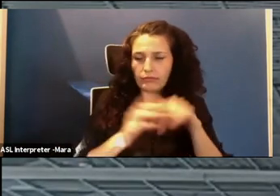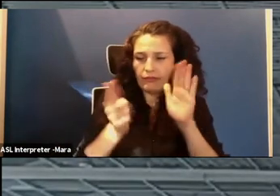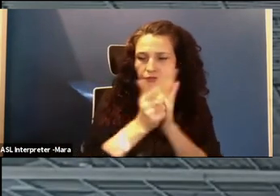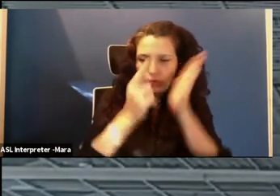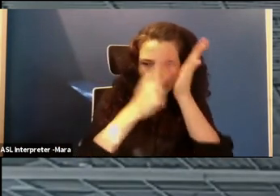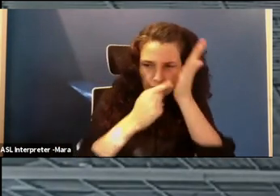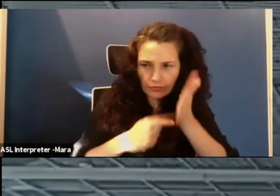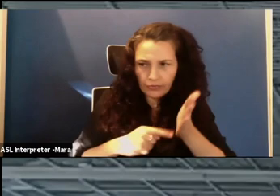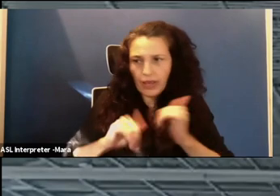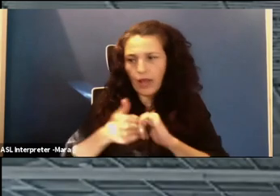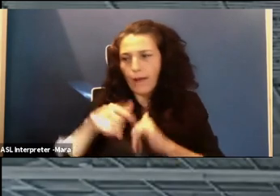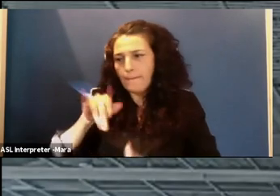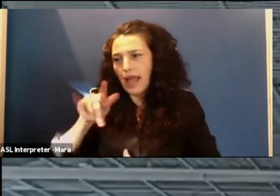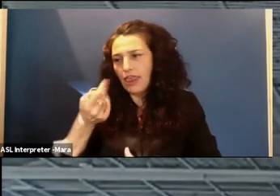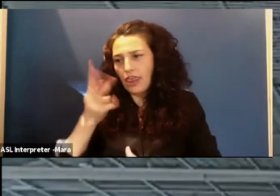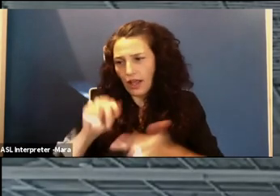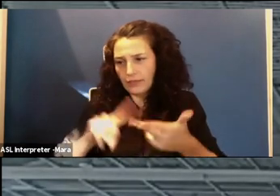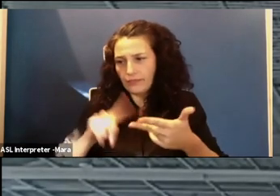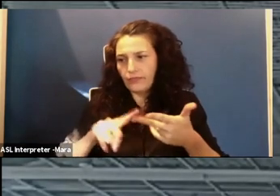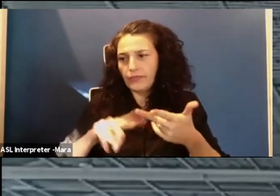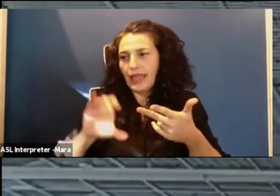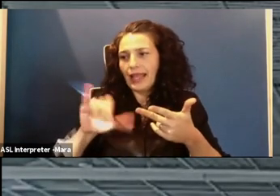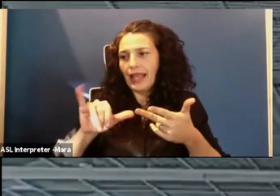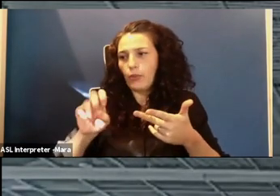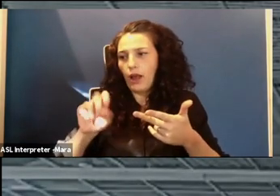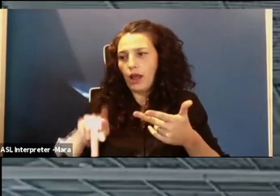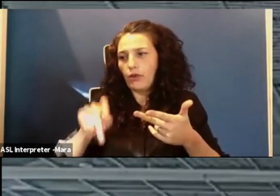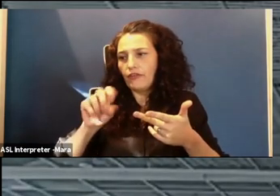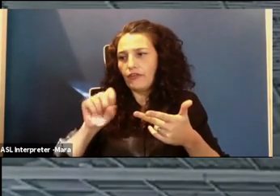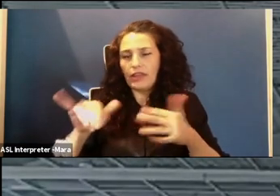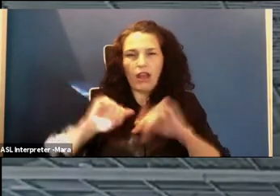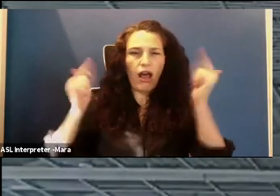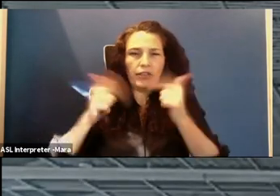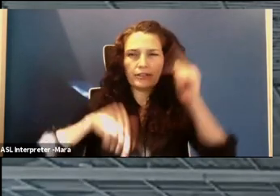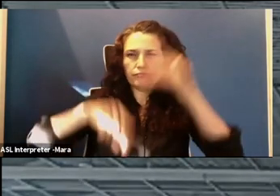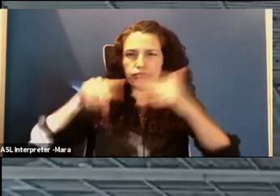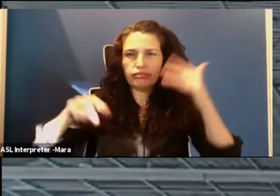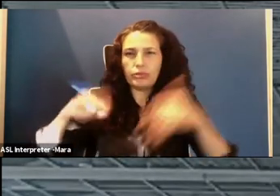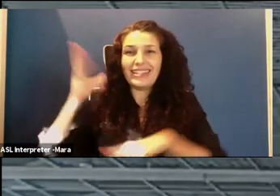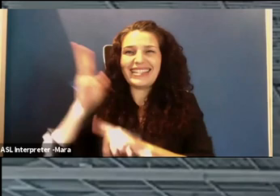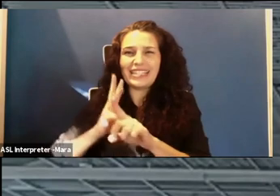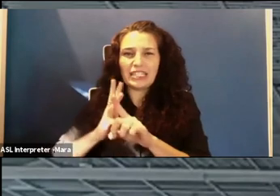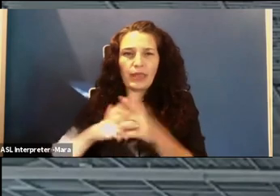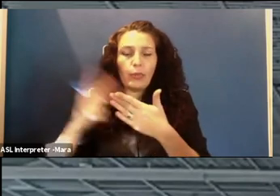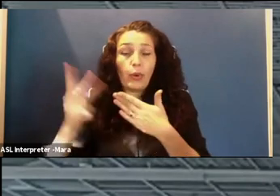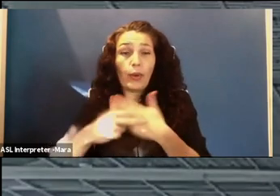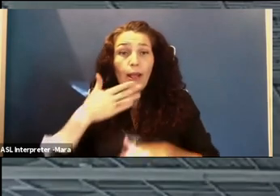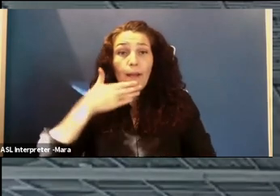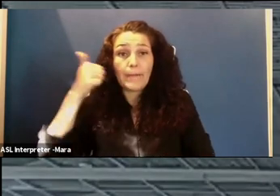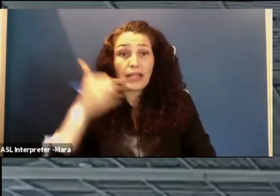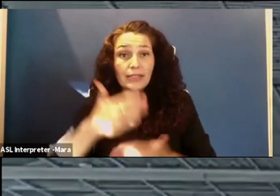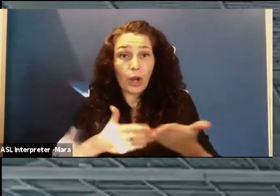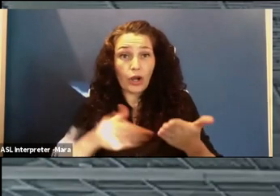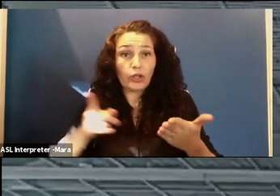how to conduct cryptography, and more in the six module program. The best part is, is that you